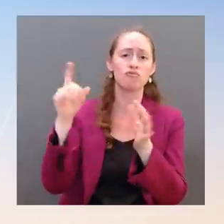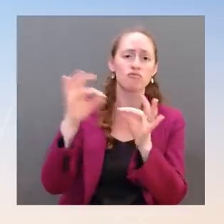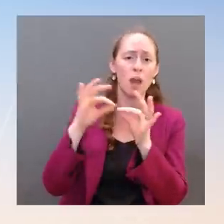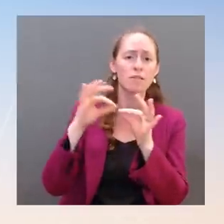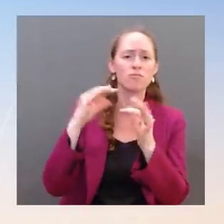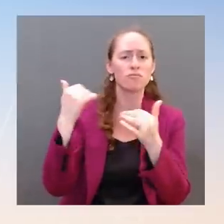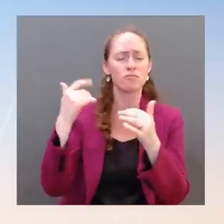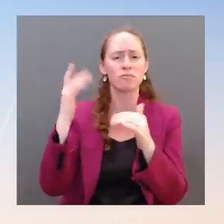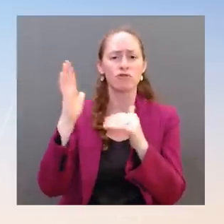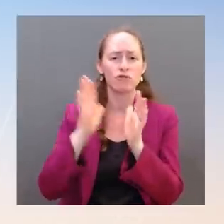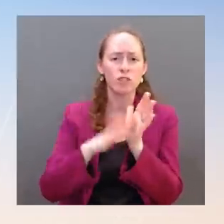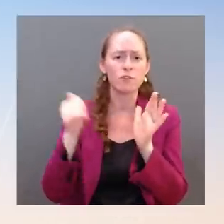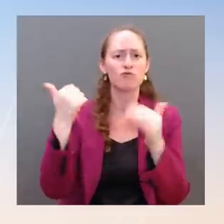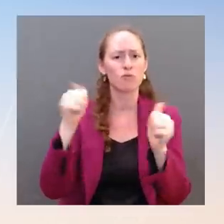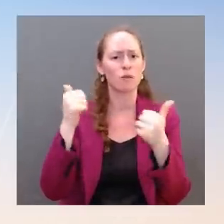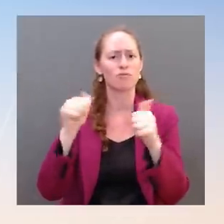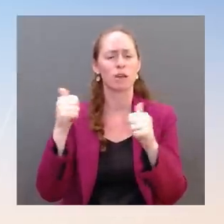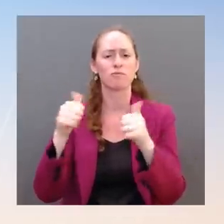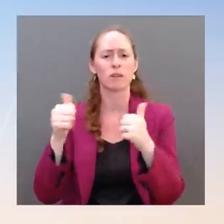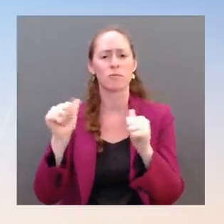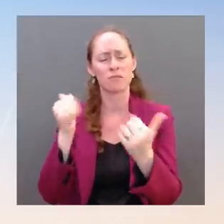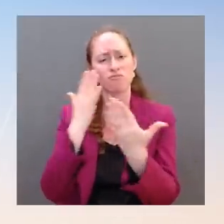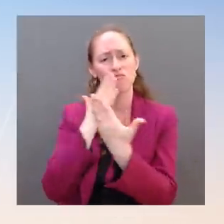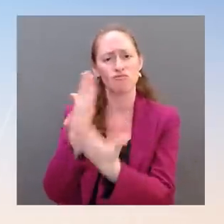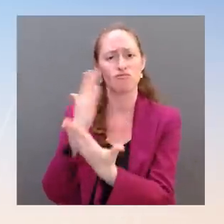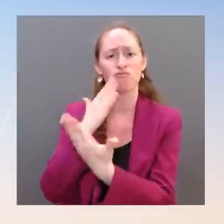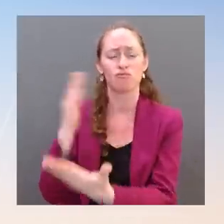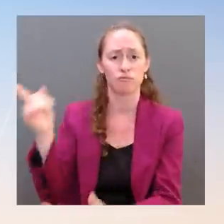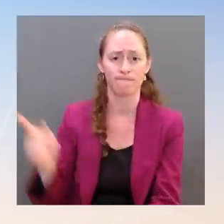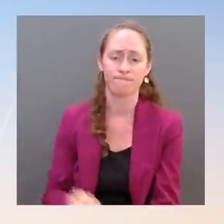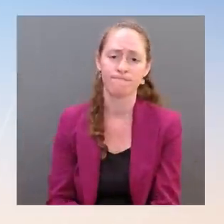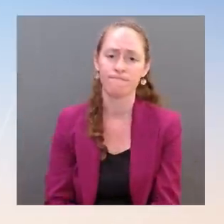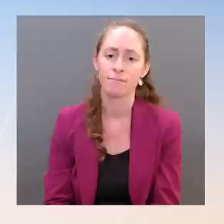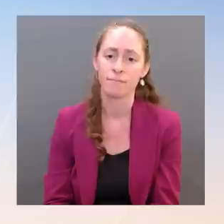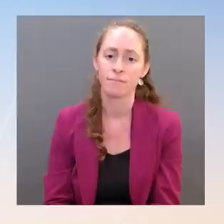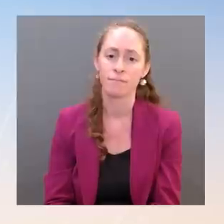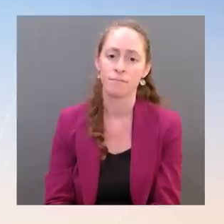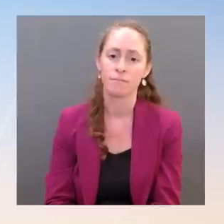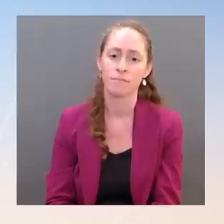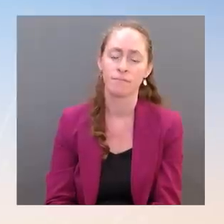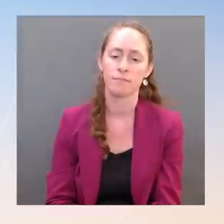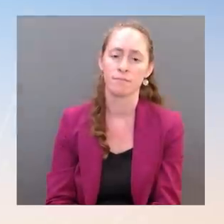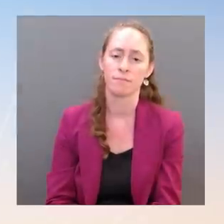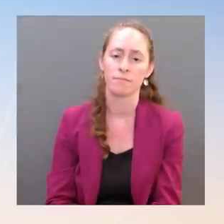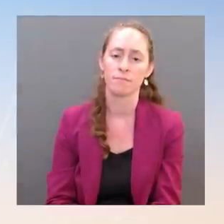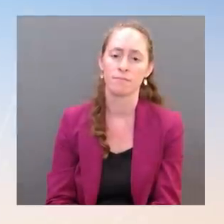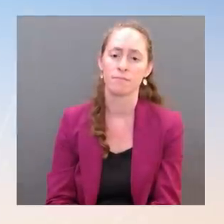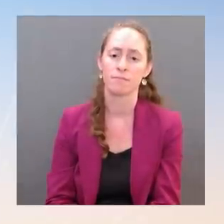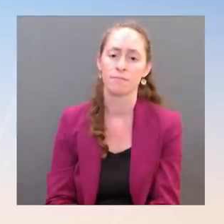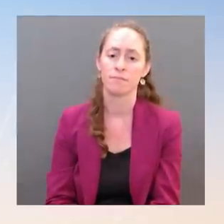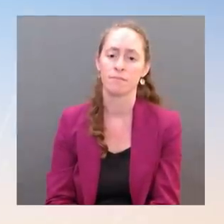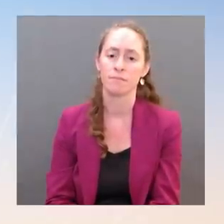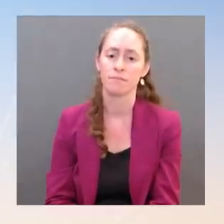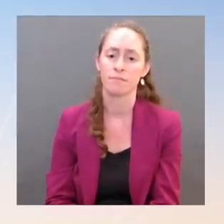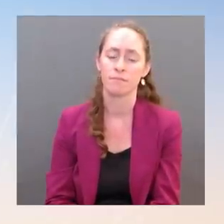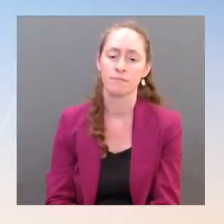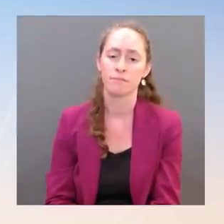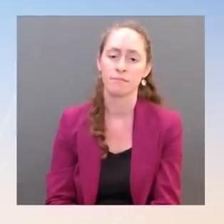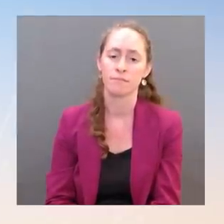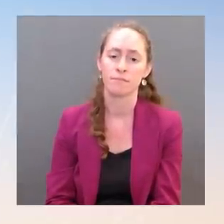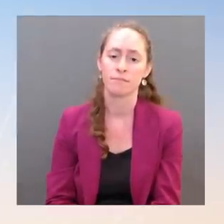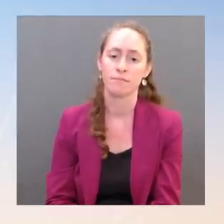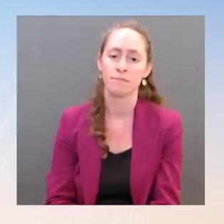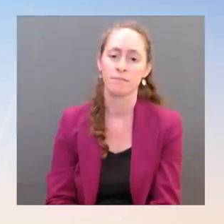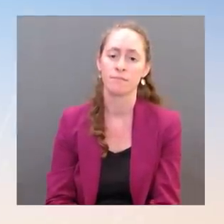costs as a transformative investment in the future of Oregon's families. So that's how we see it. We think